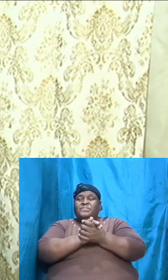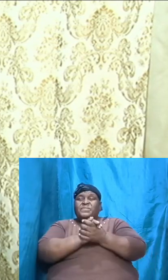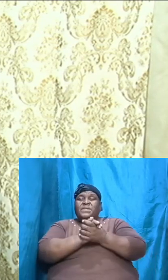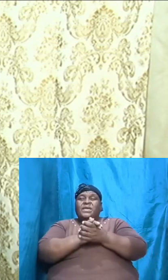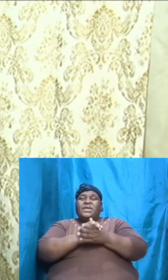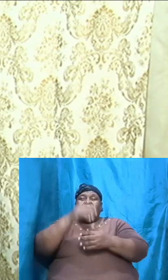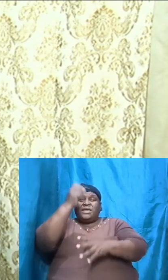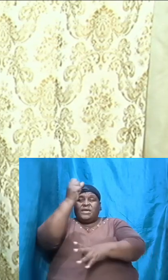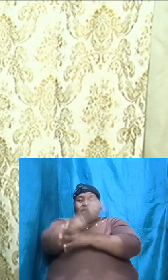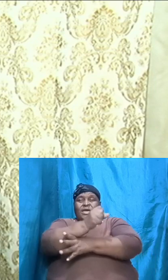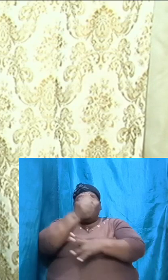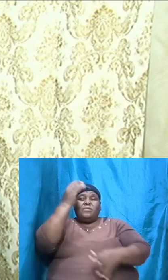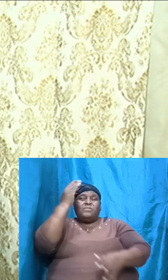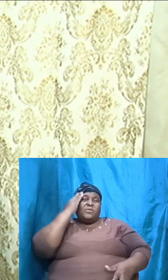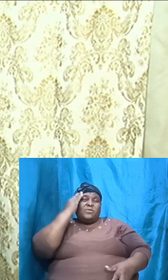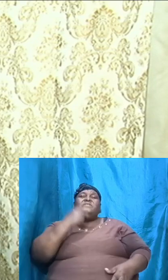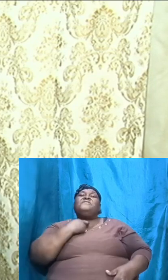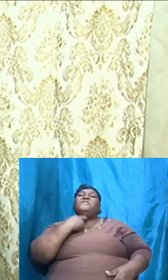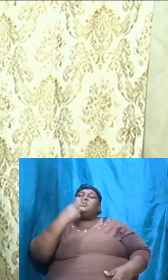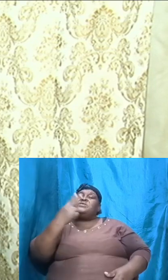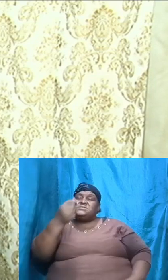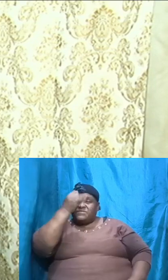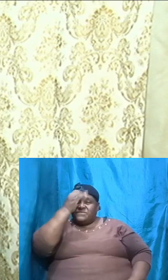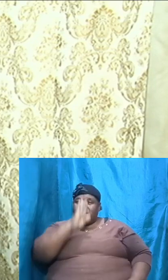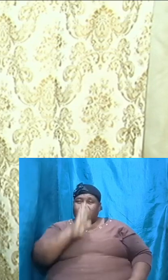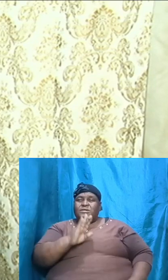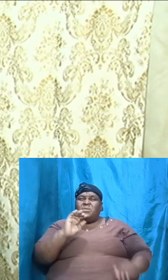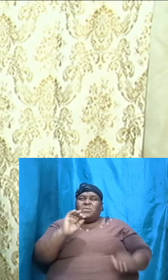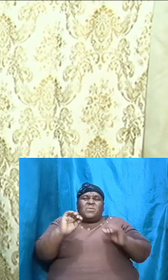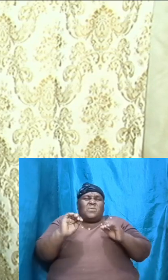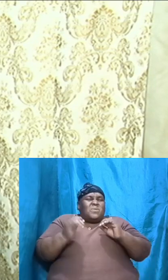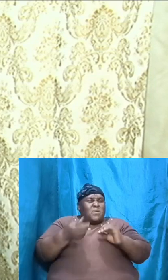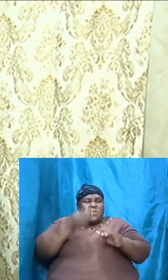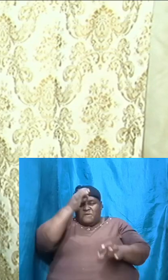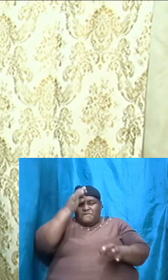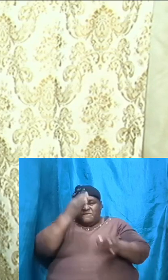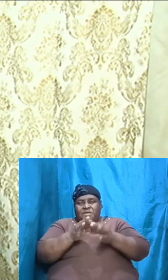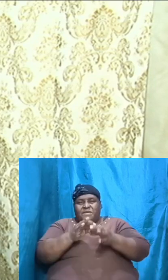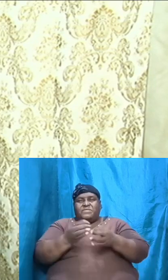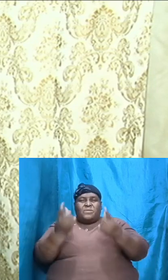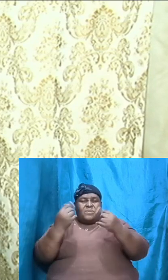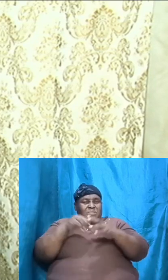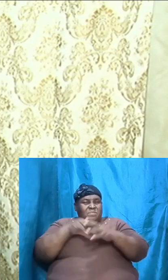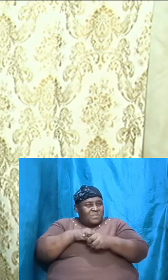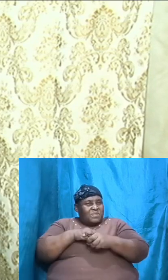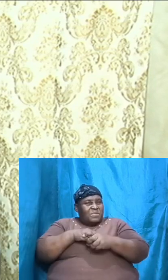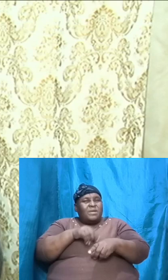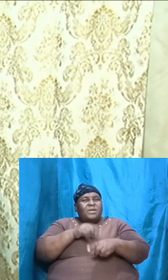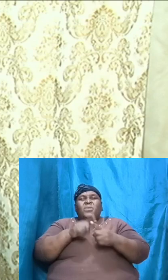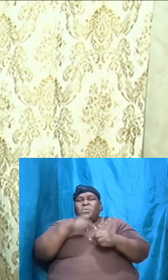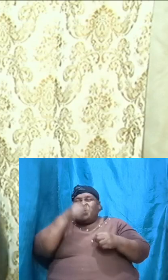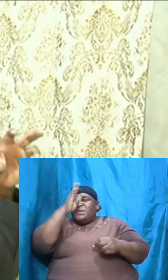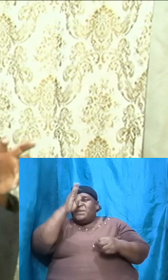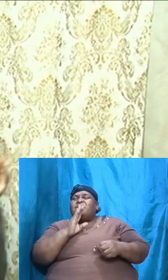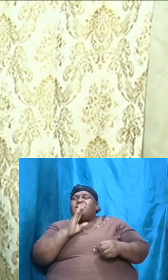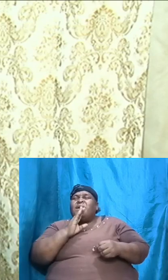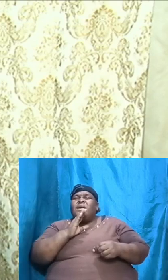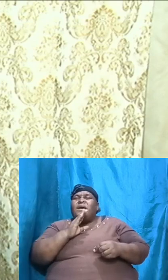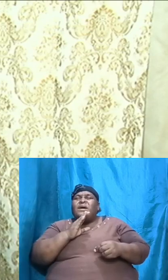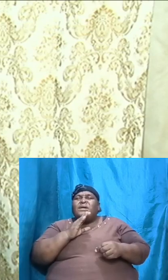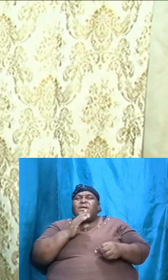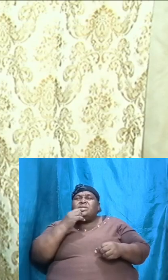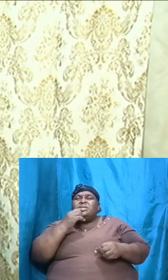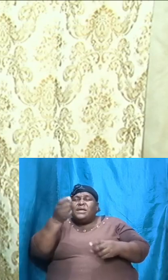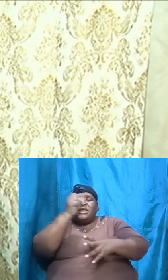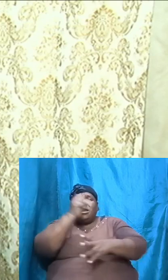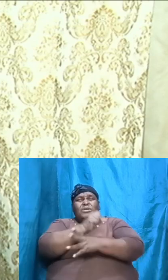knew the voice of God so how did the faith come in the faith come in in that when God said get up and leave